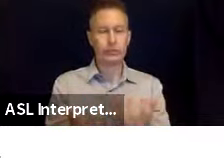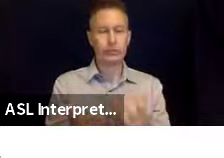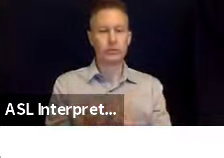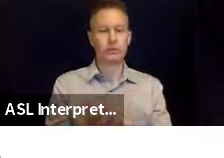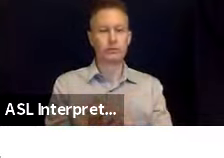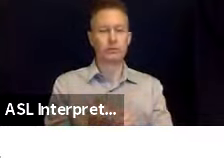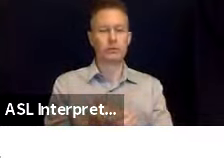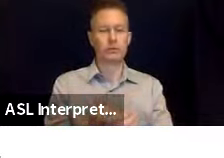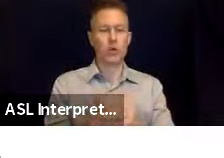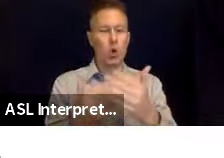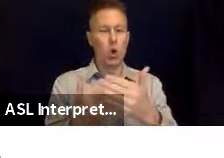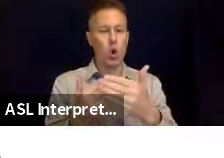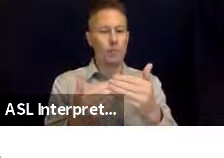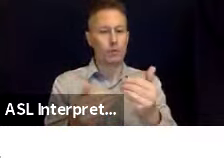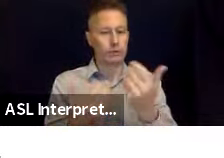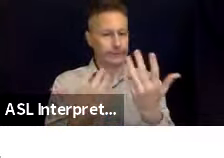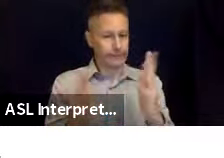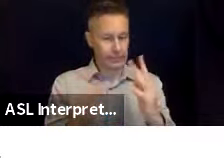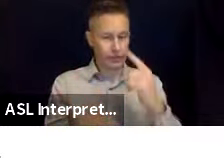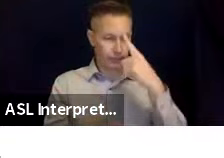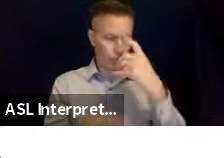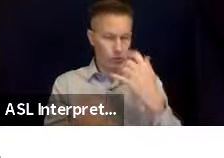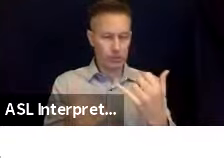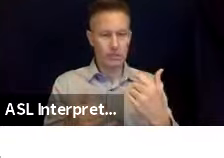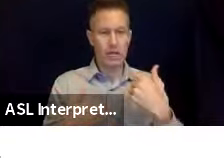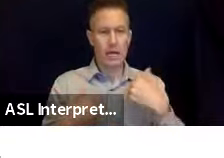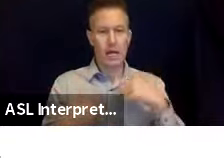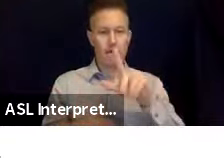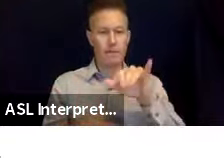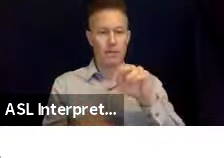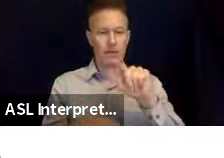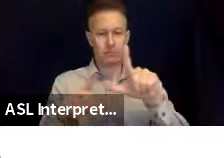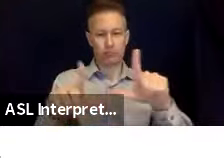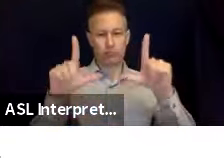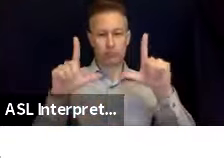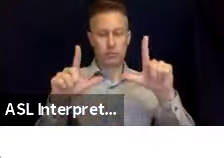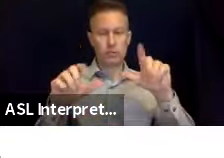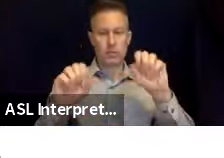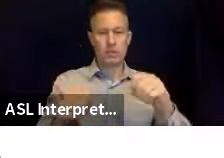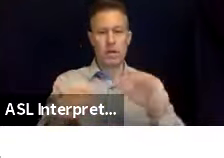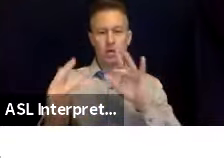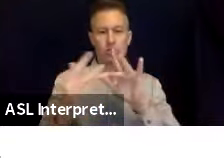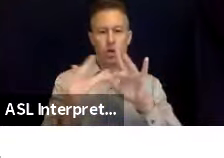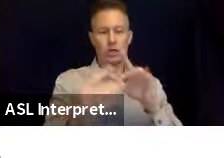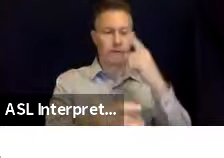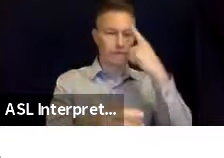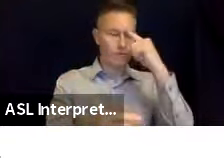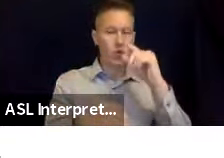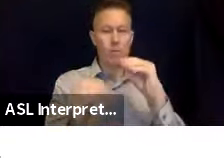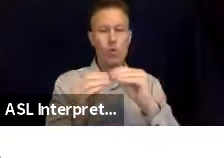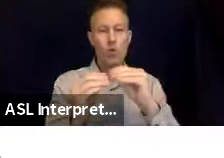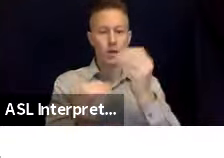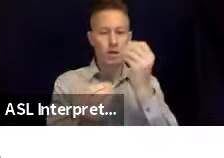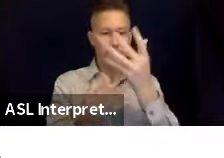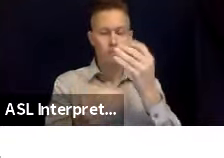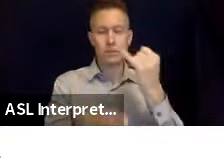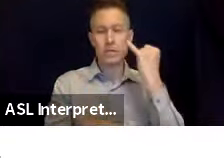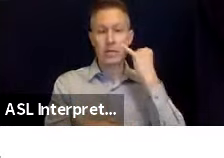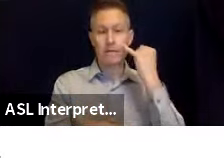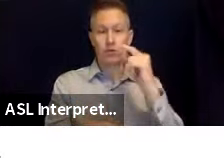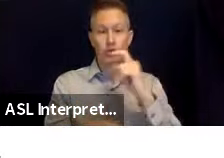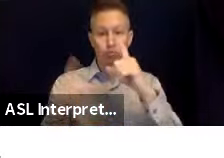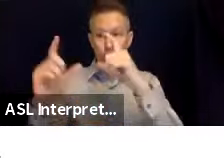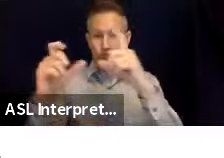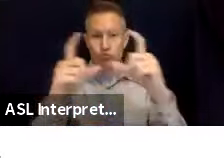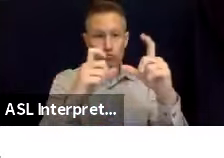some of the links we have on our screen and ways to contact us for more information. If you did take any pictures today or or will